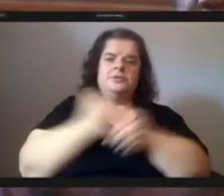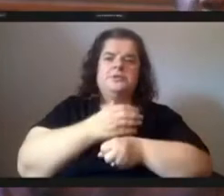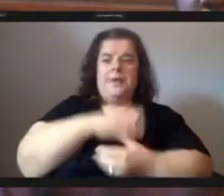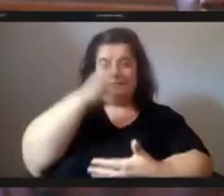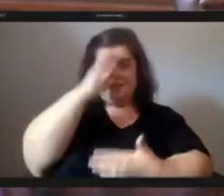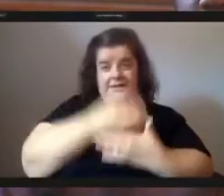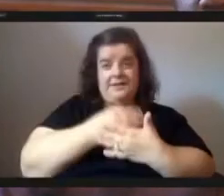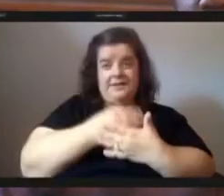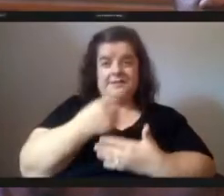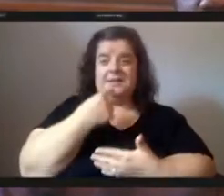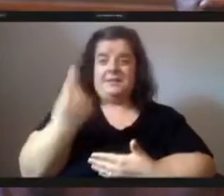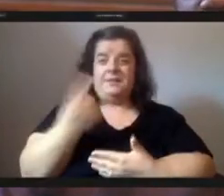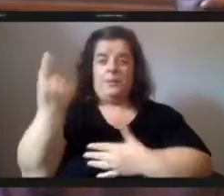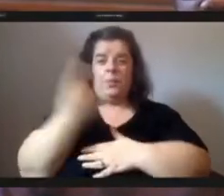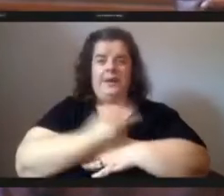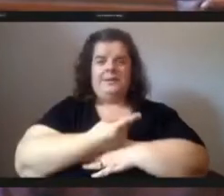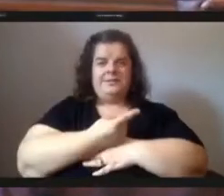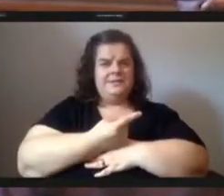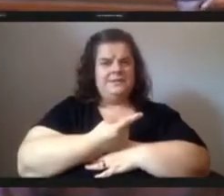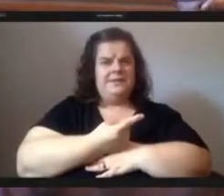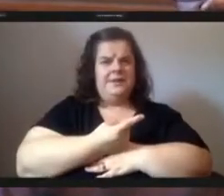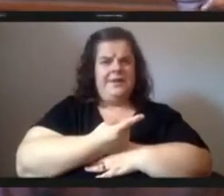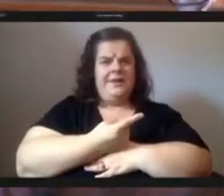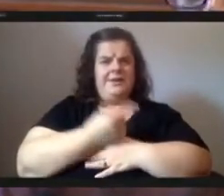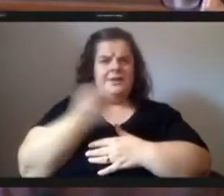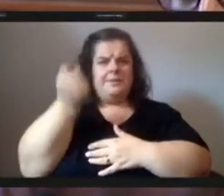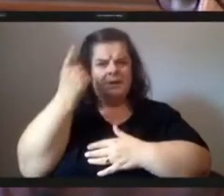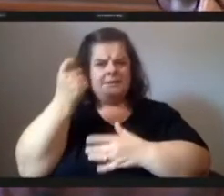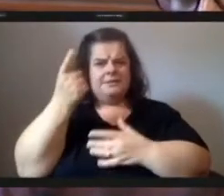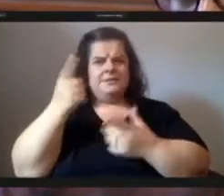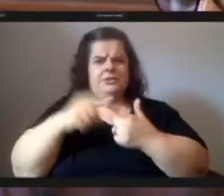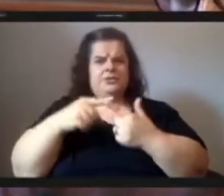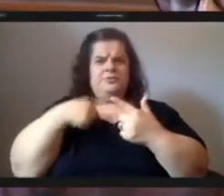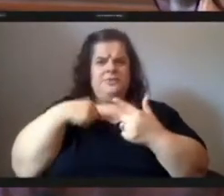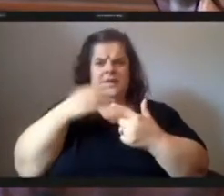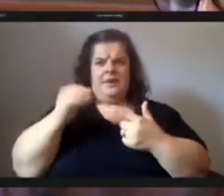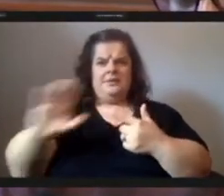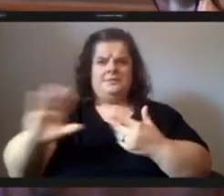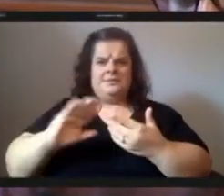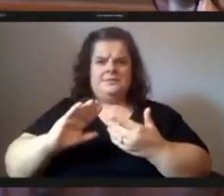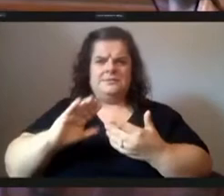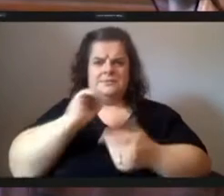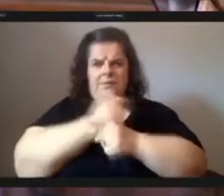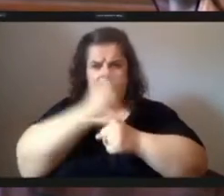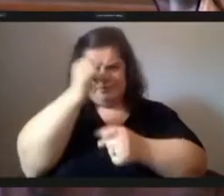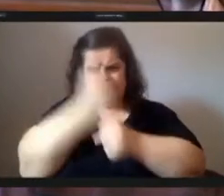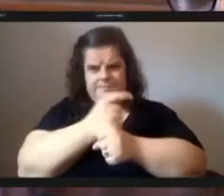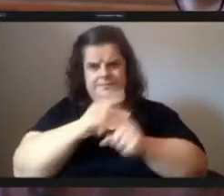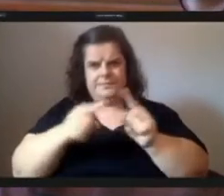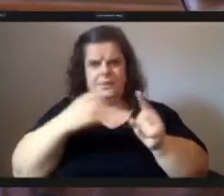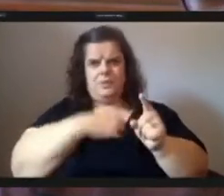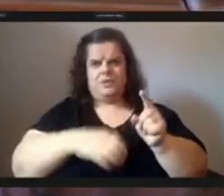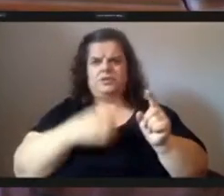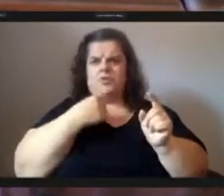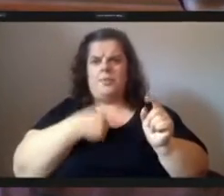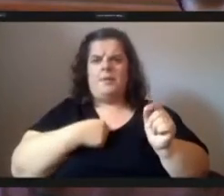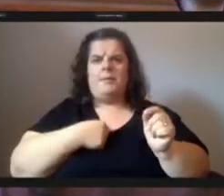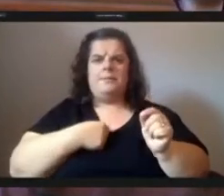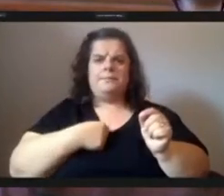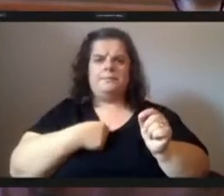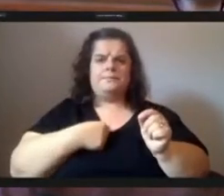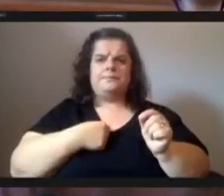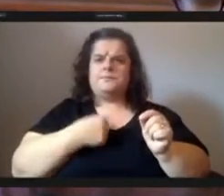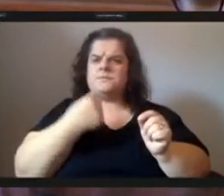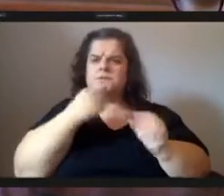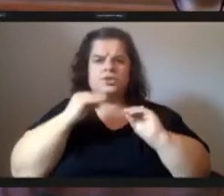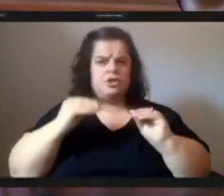day i will never that made me that made a whole lot of sense to his siblings but i had wish he had said it to me instead he said no one ever